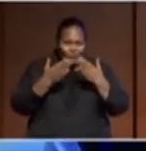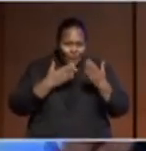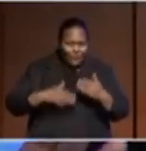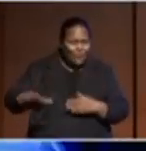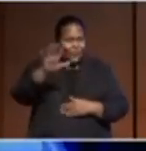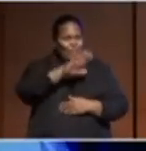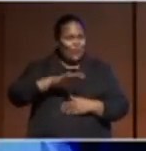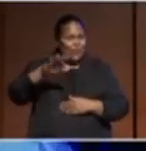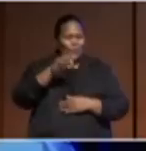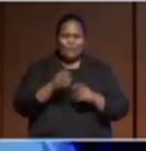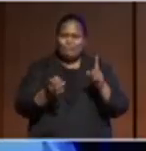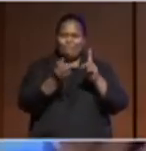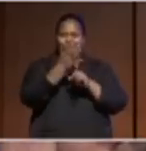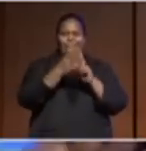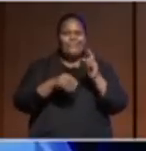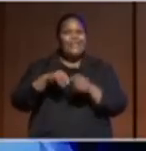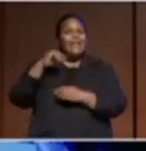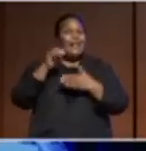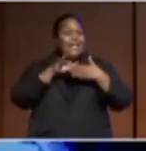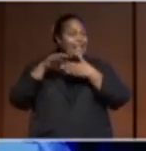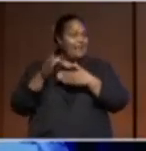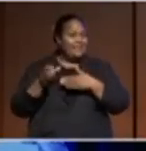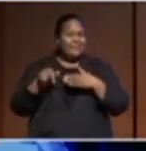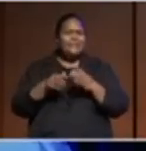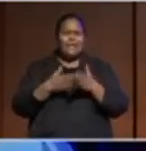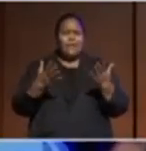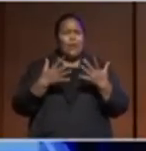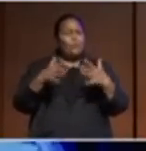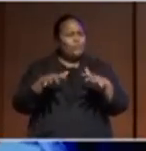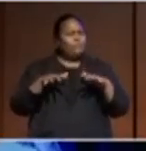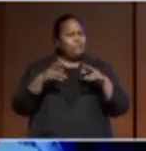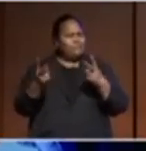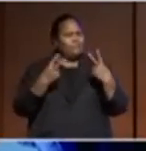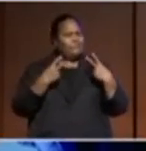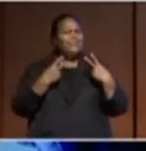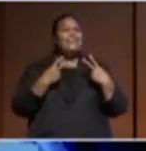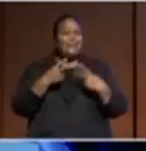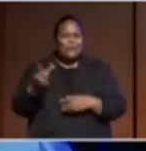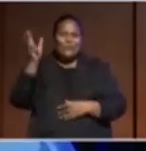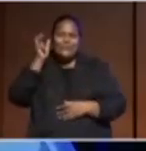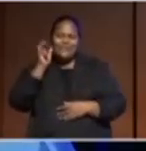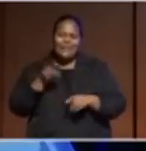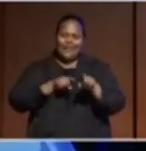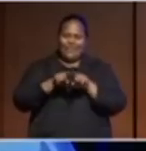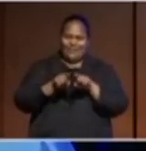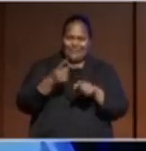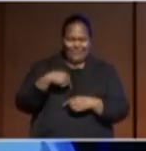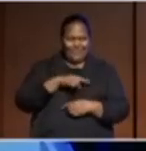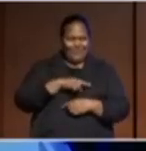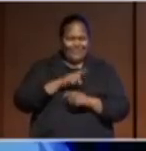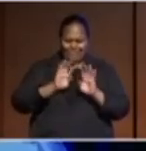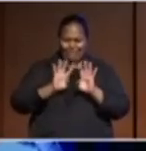I know I'm the new kid on the block, so I'm listening and learning from our leaders here. So firstly,